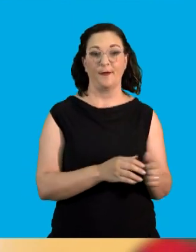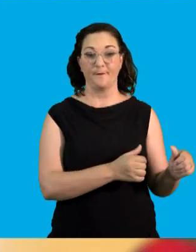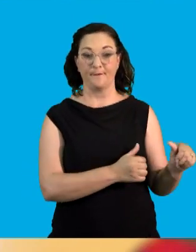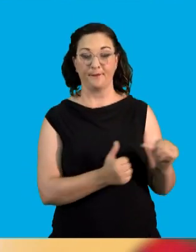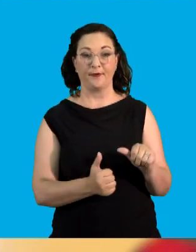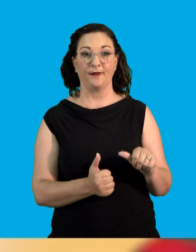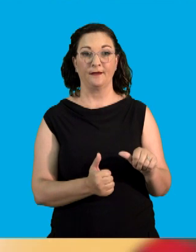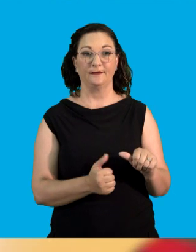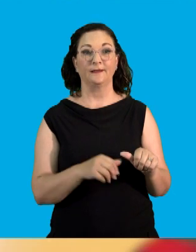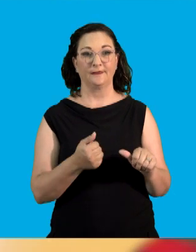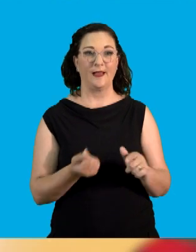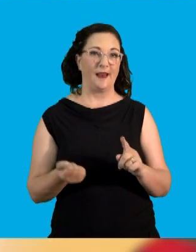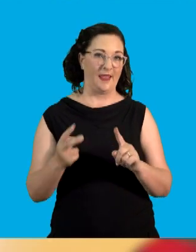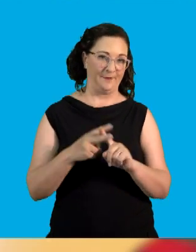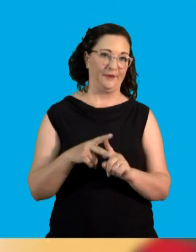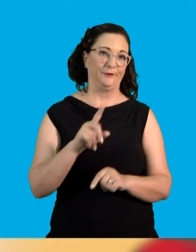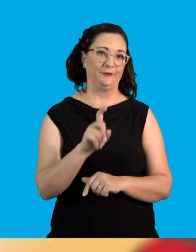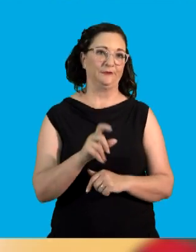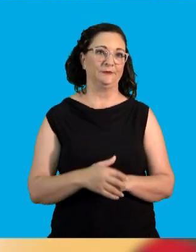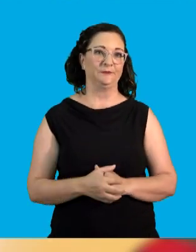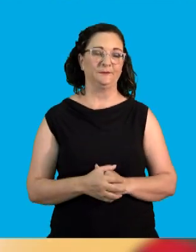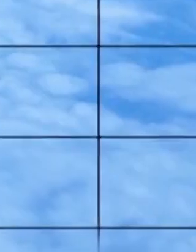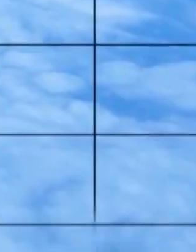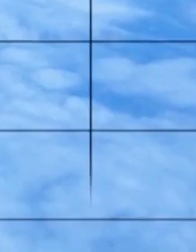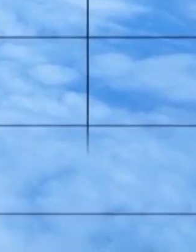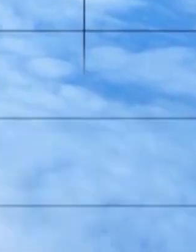when we come back, we will look at the application questions.